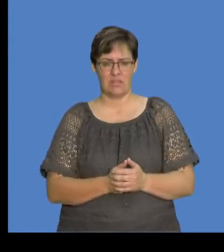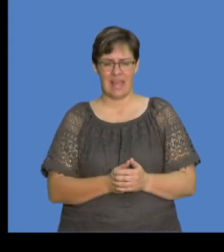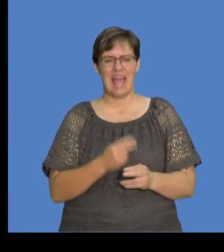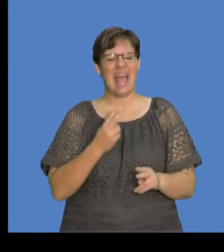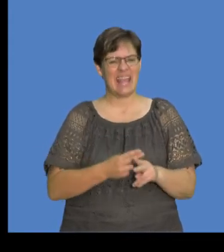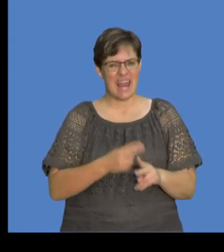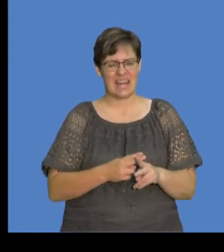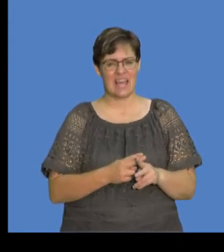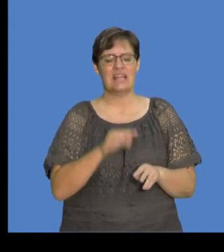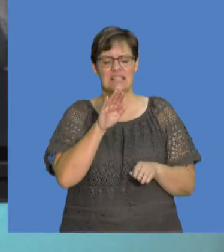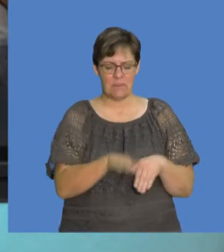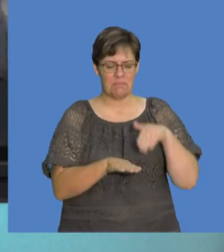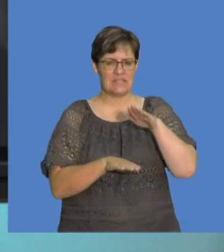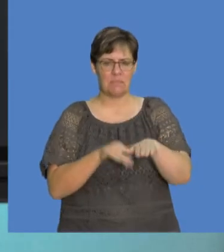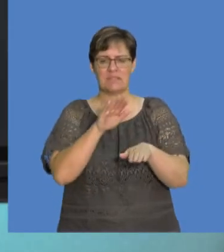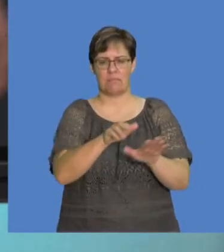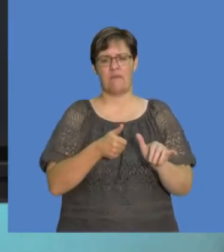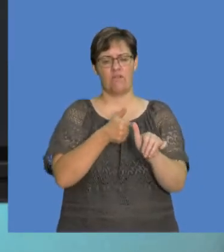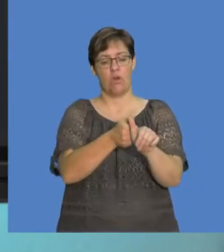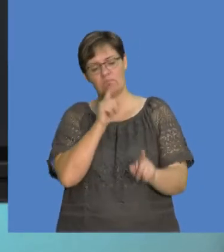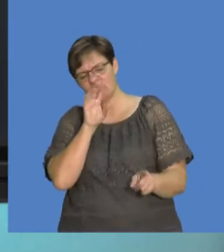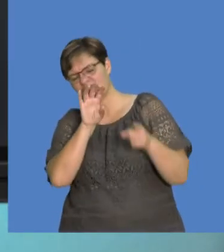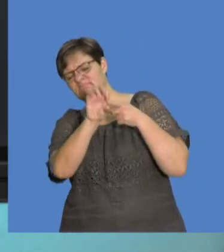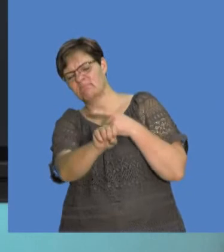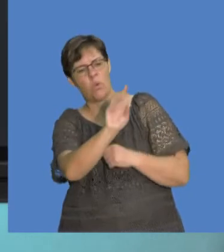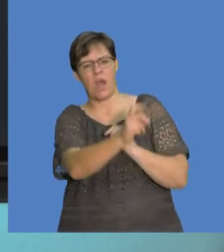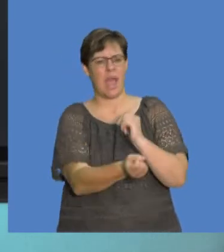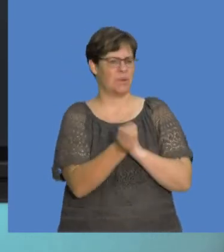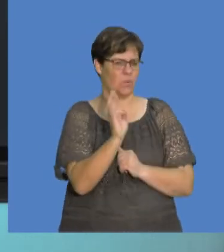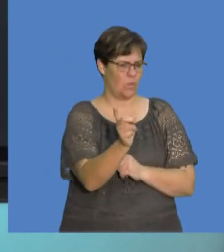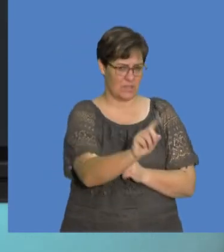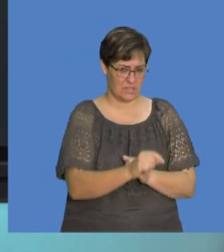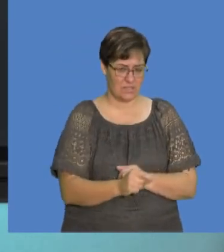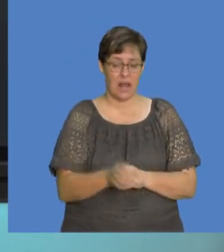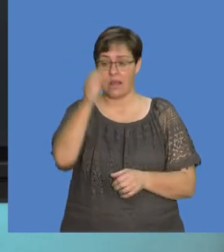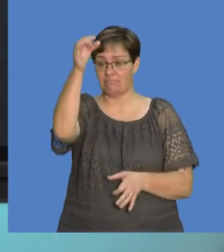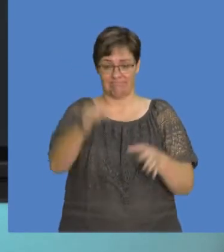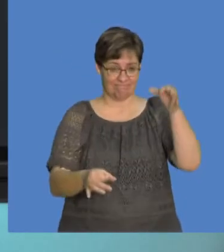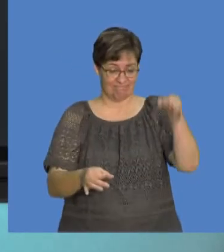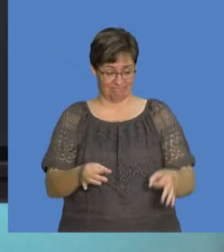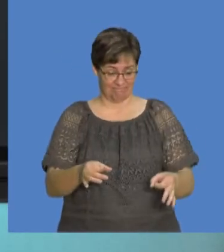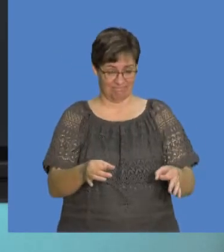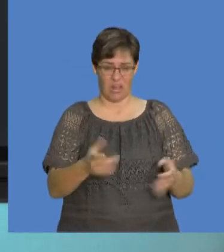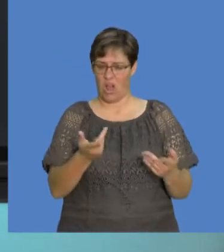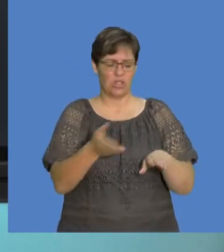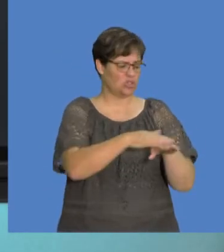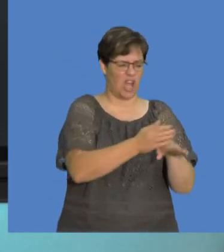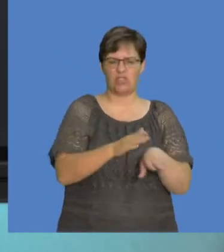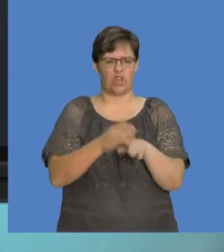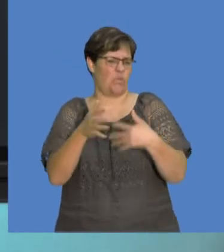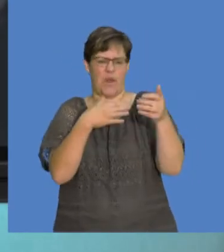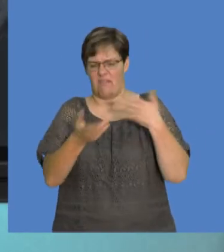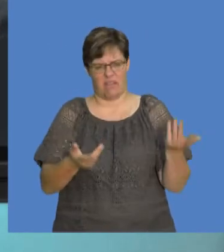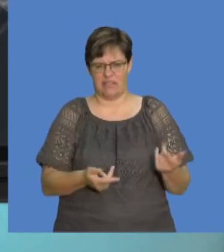Just to go once more over the steps that we took in terms of predicting what happens. So we've got two insulators. They carry